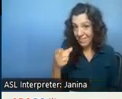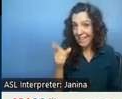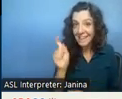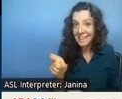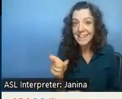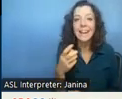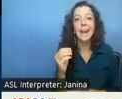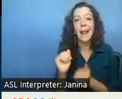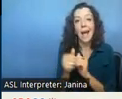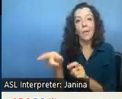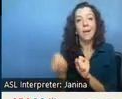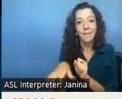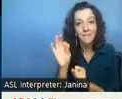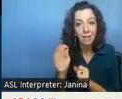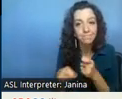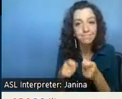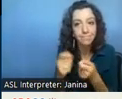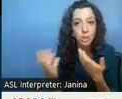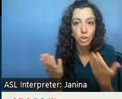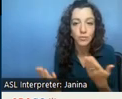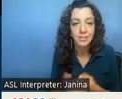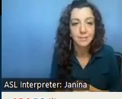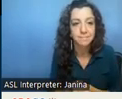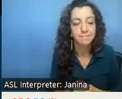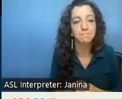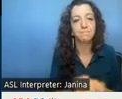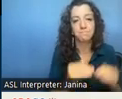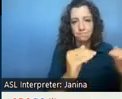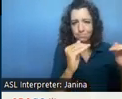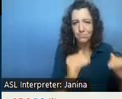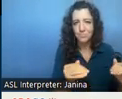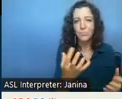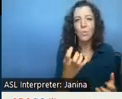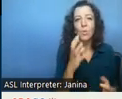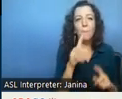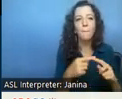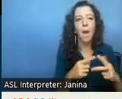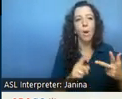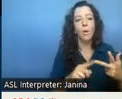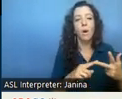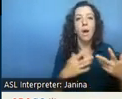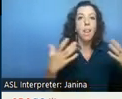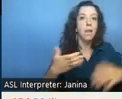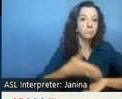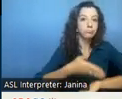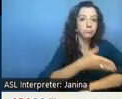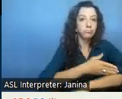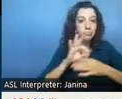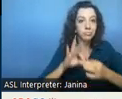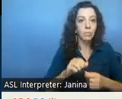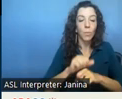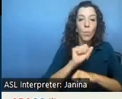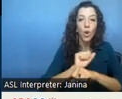able to access services next i wanted to highlight uh some of the tremendous advancements advancements in the